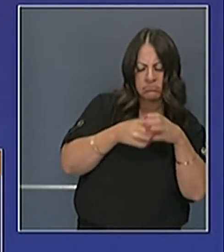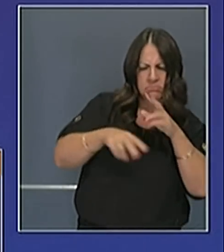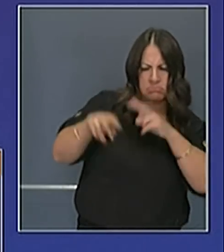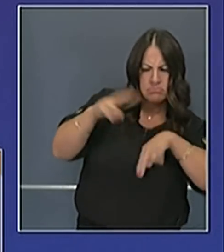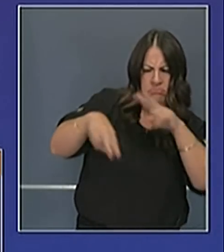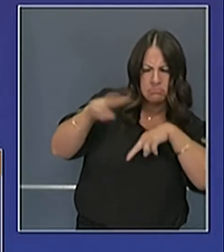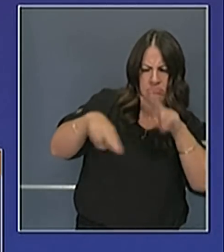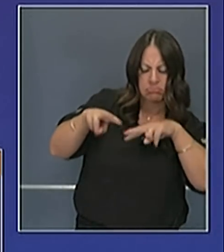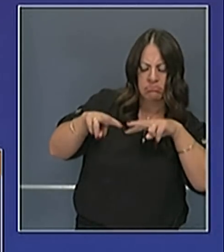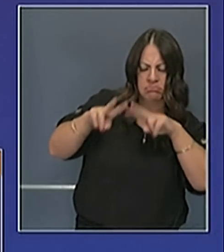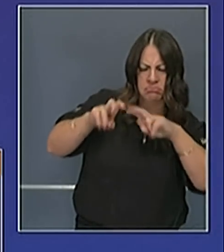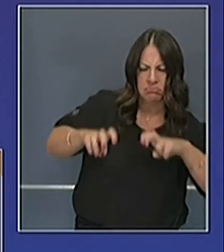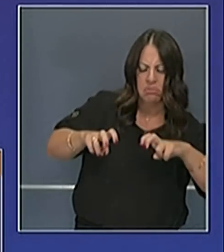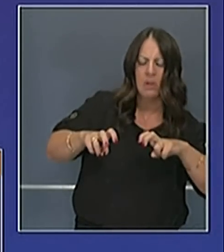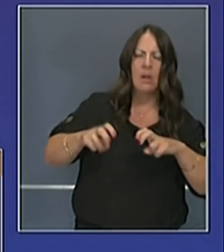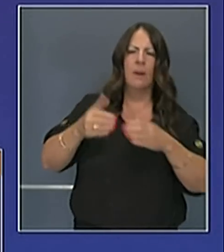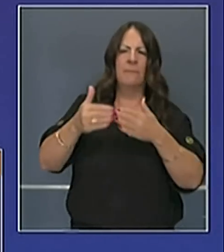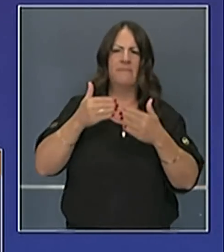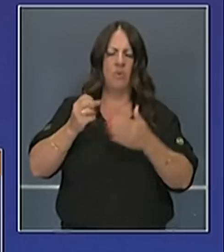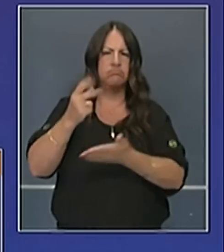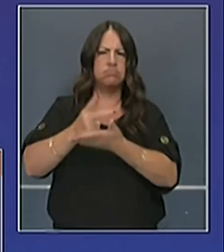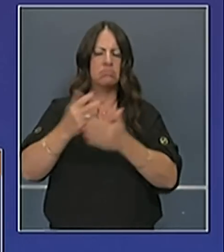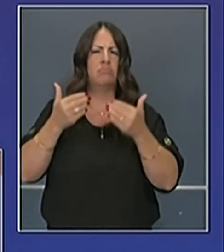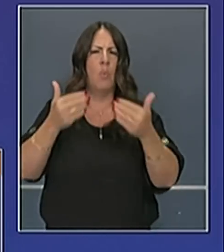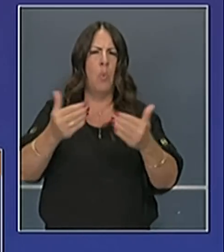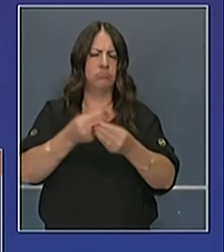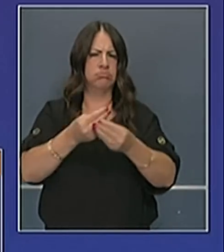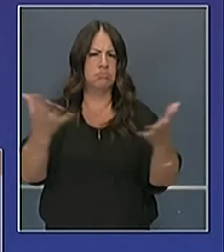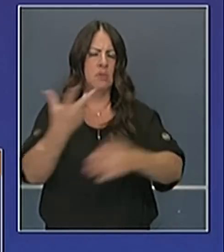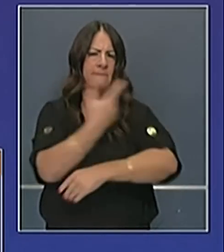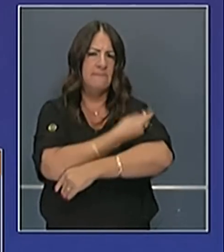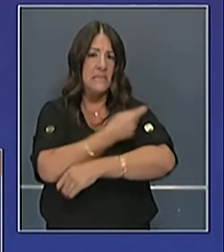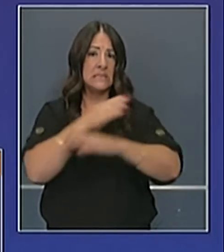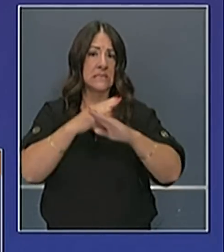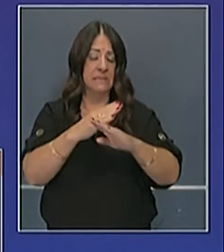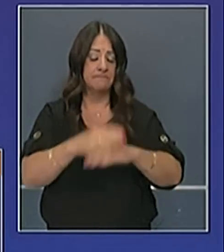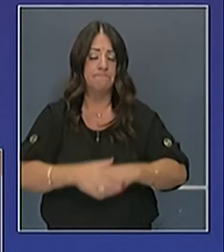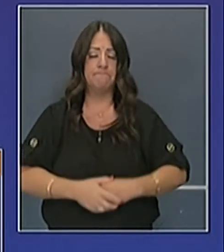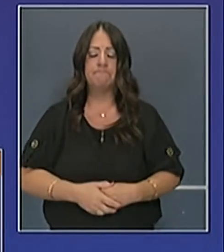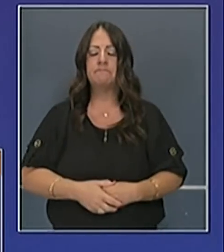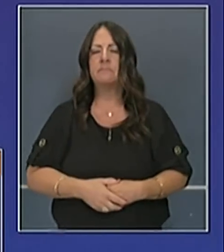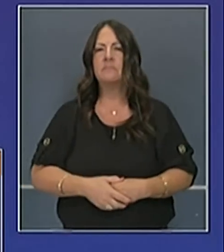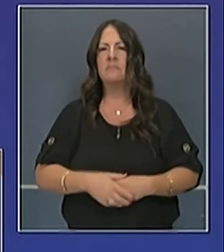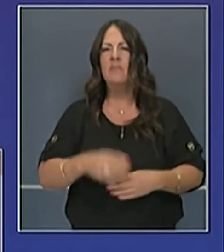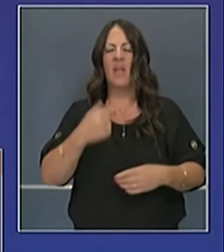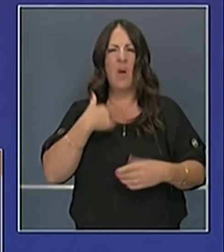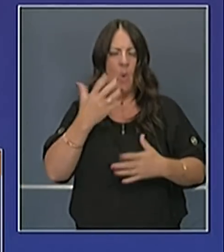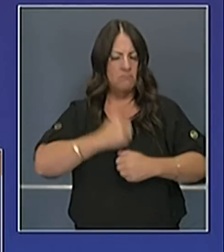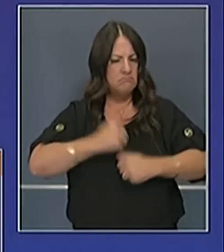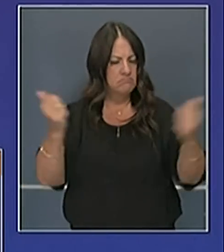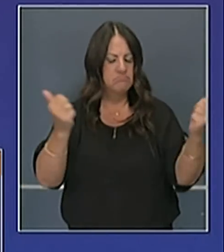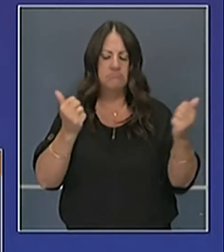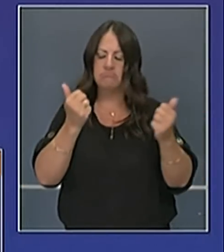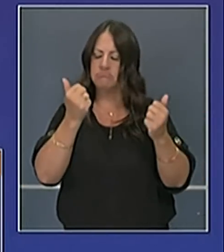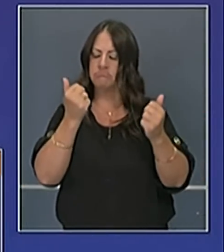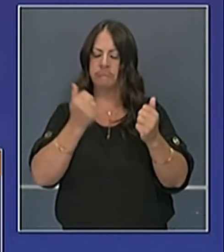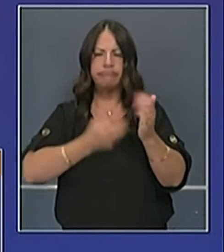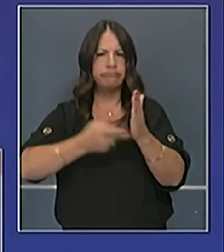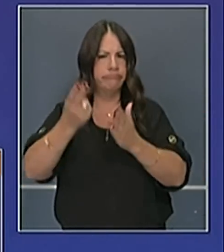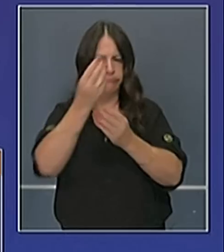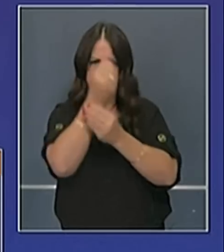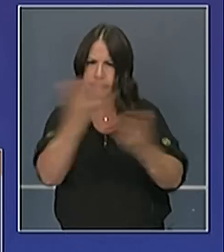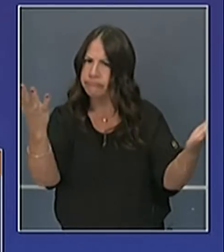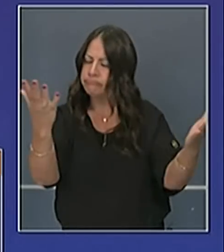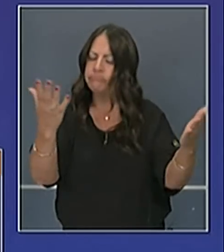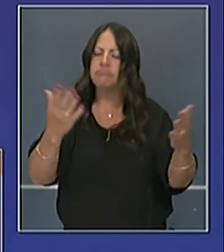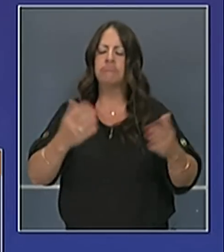transparency of the distribution of our vaccines. For just full disclosure, the transparency was